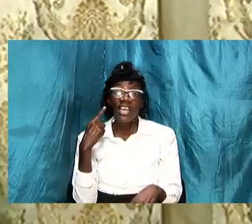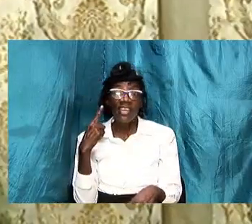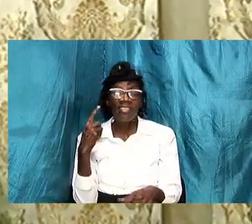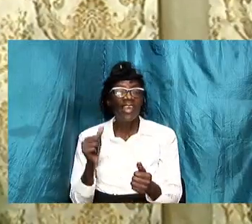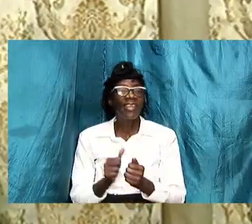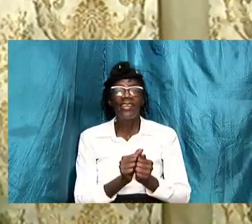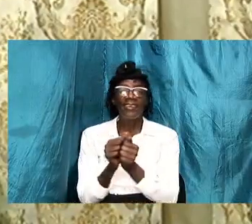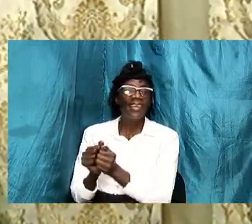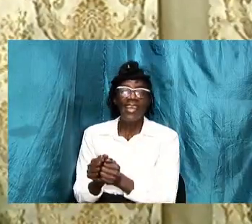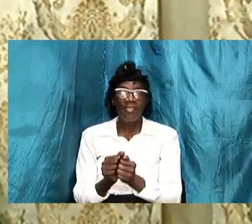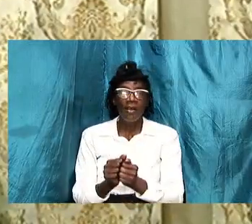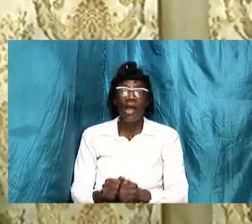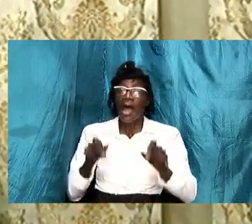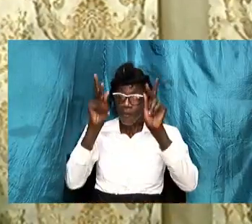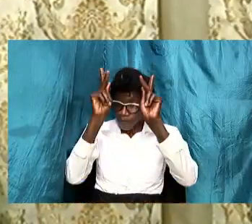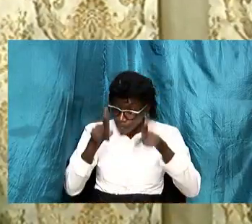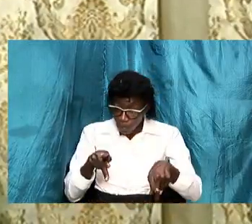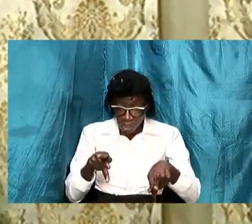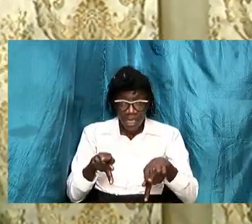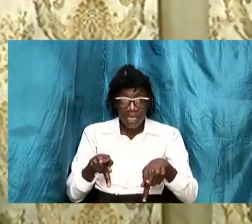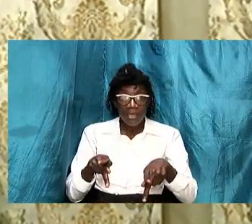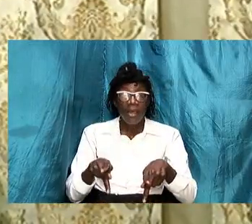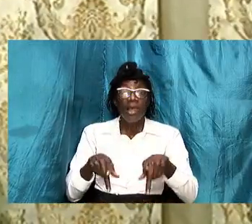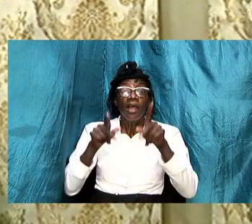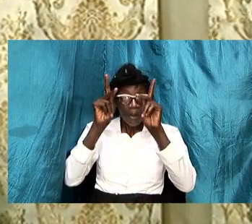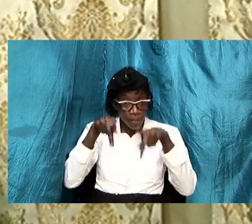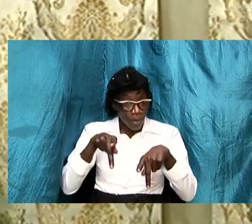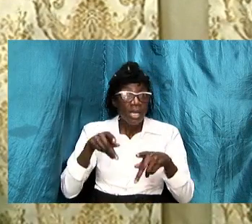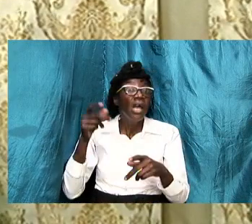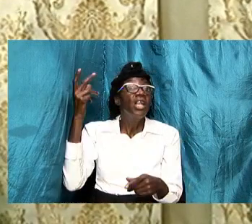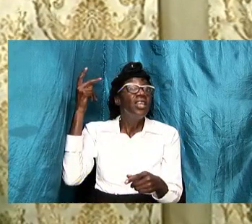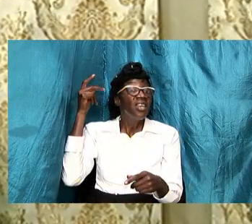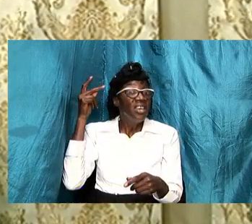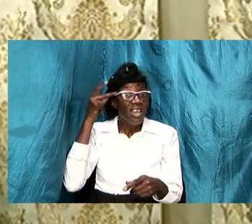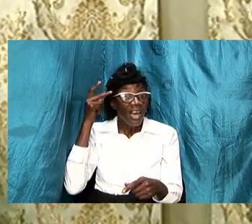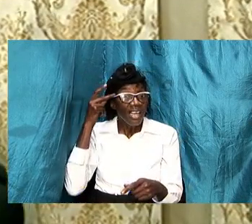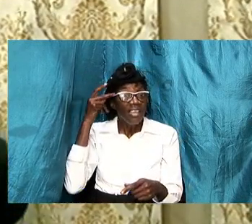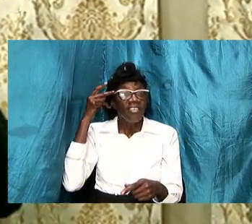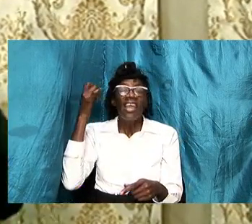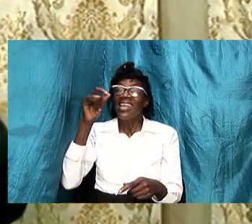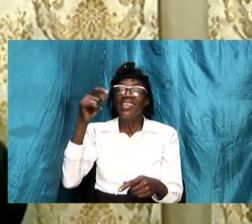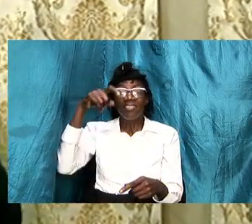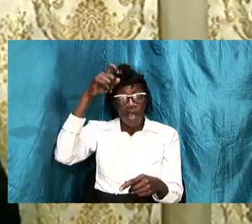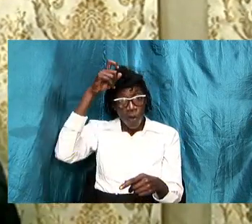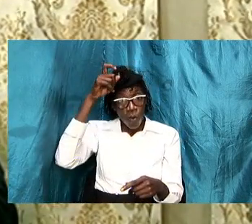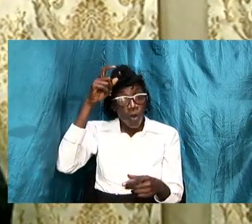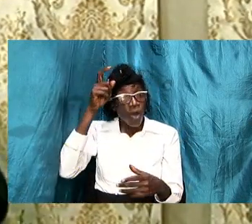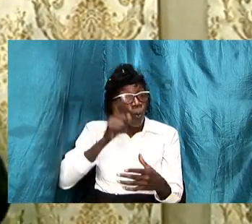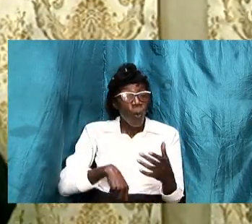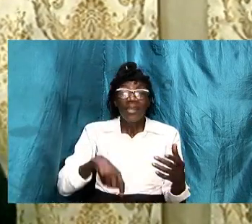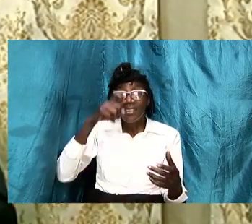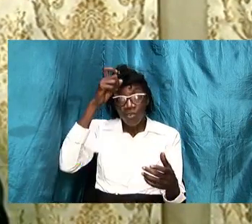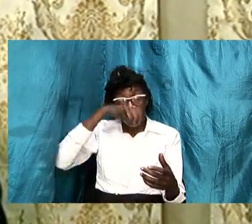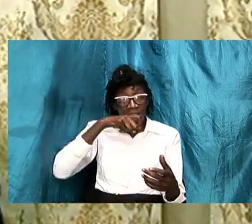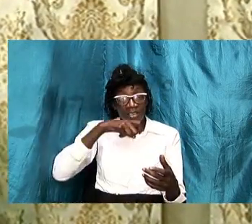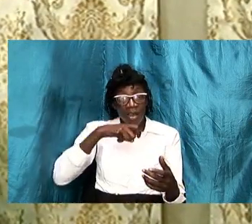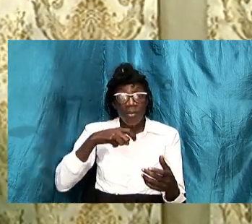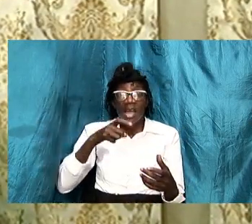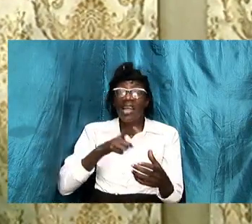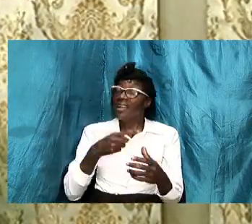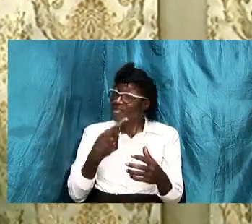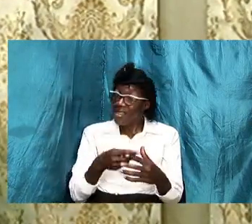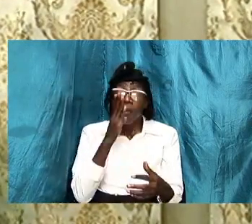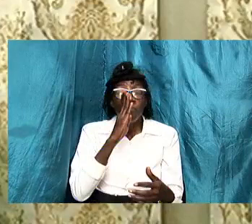and apply it because the applied knowledge is what is wisdom and we can therefore be wise